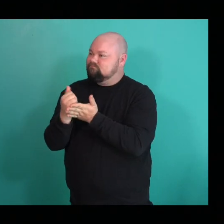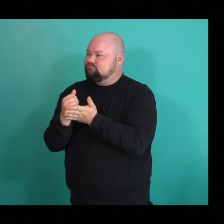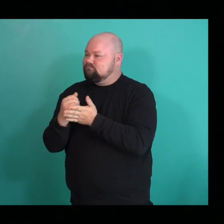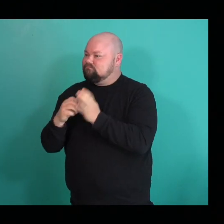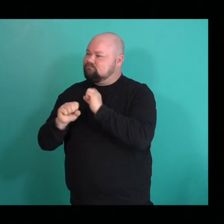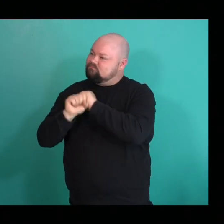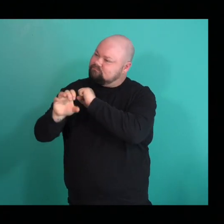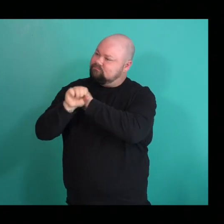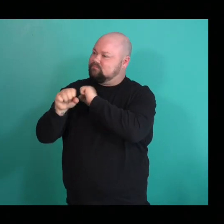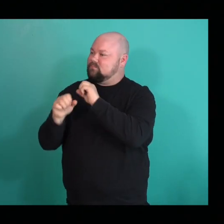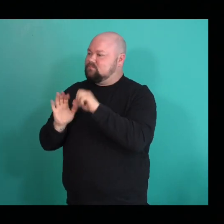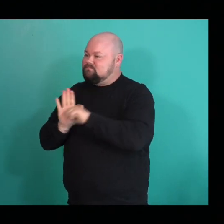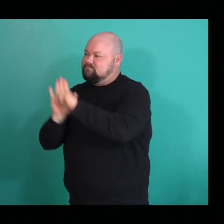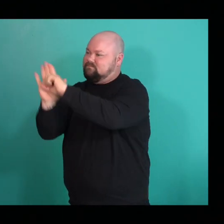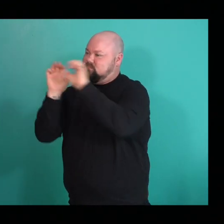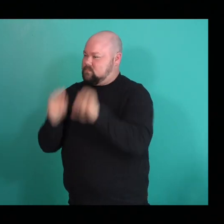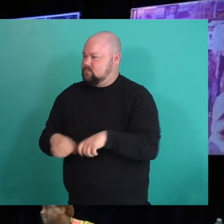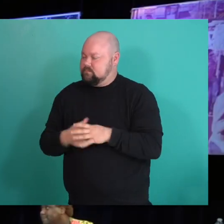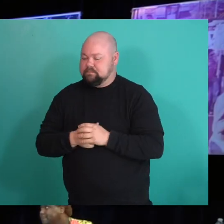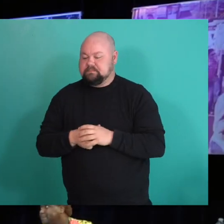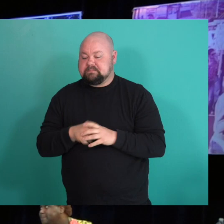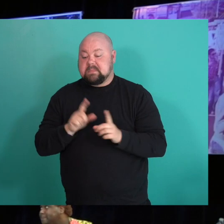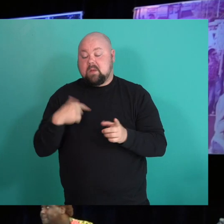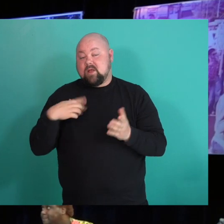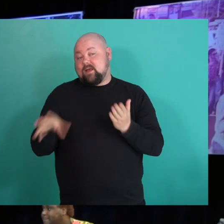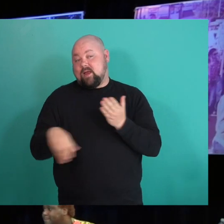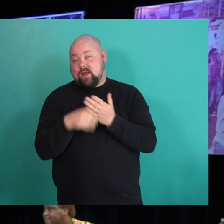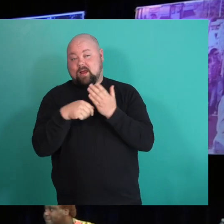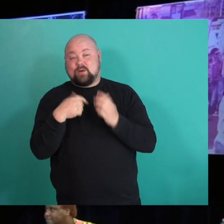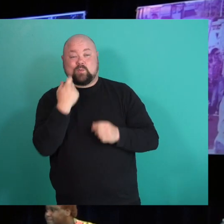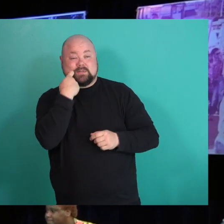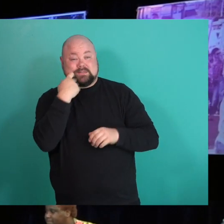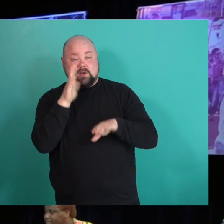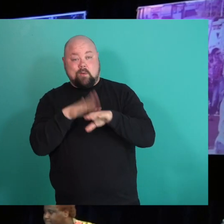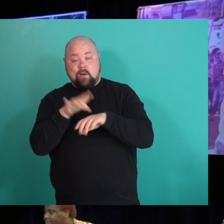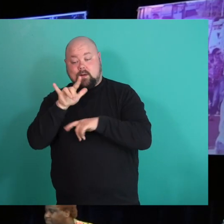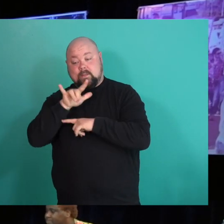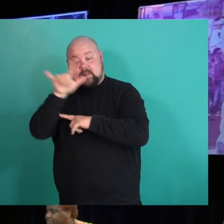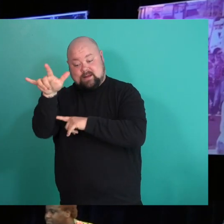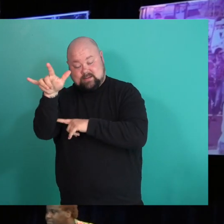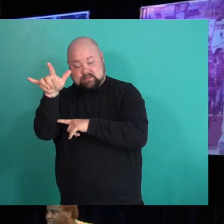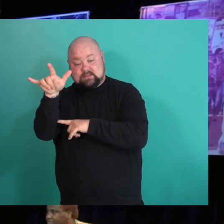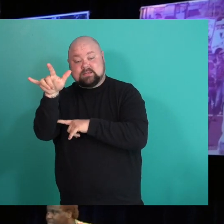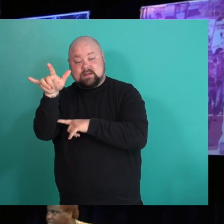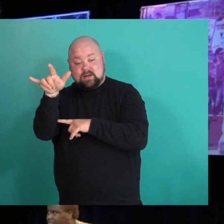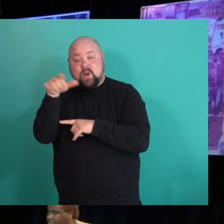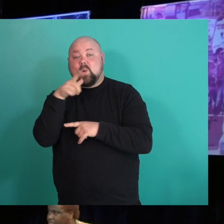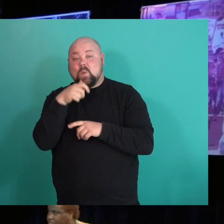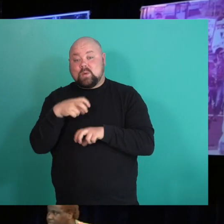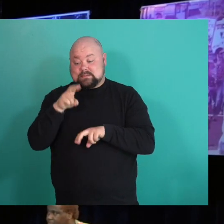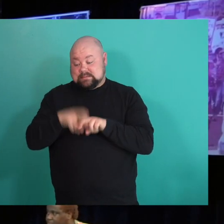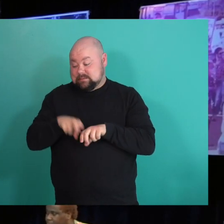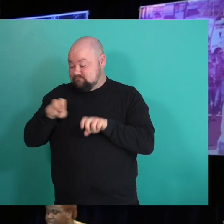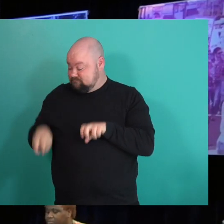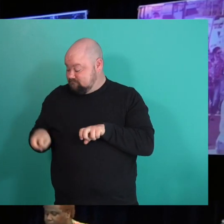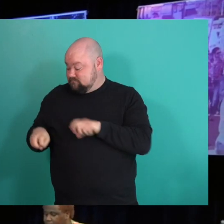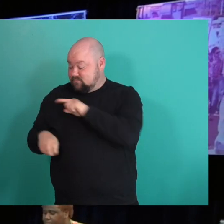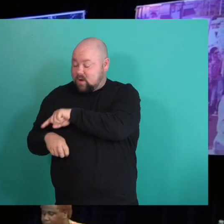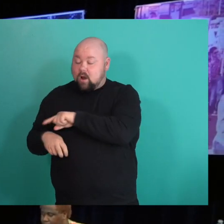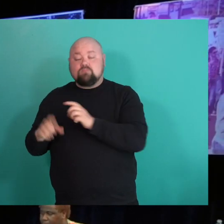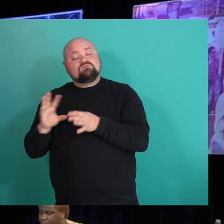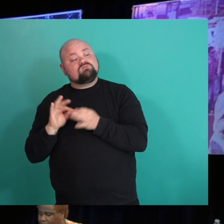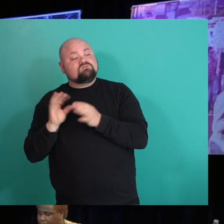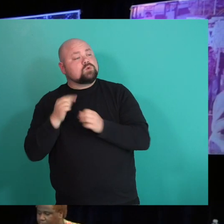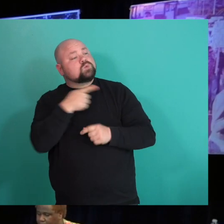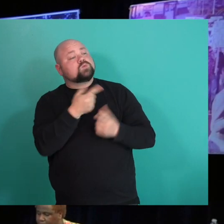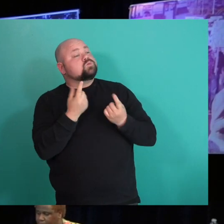but yeah. I mean, I can also add, like I was on a plane the other day and the person next to me, like, started up a casual conversation about like, Oh,